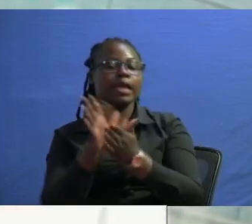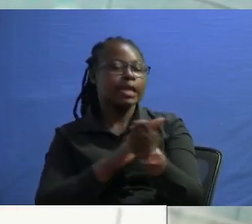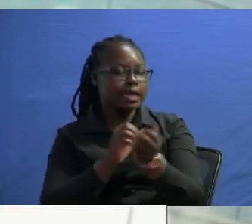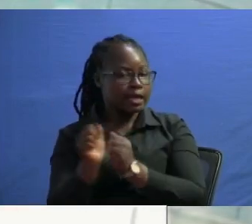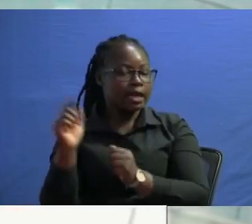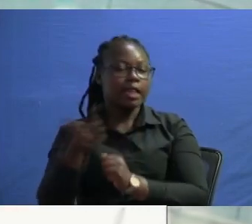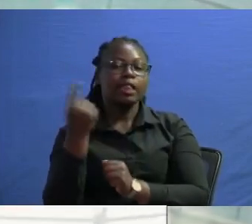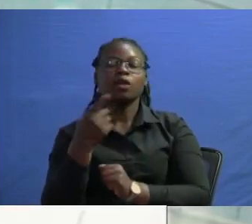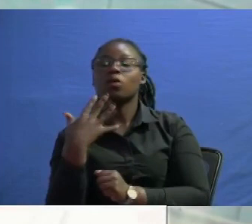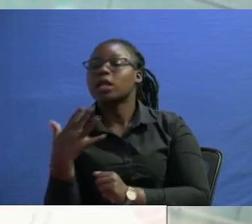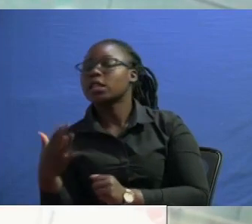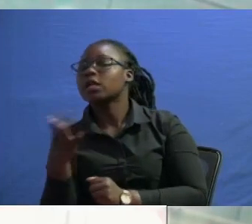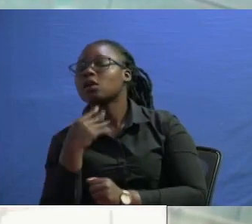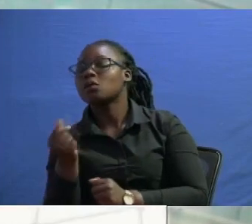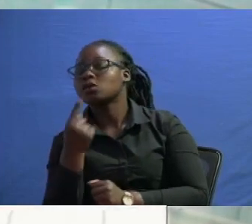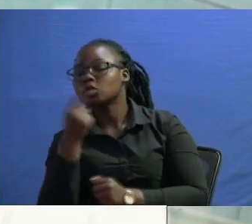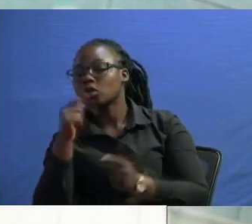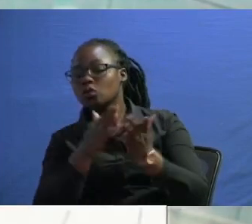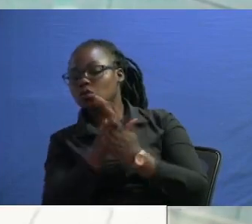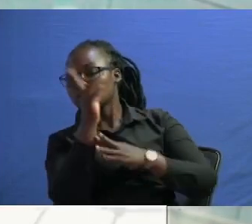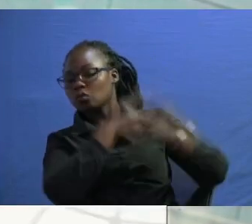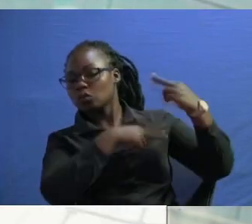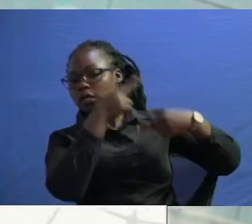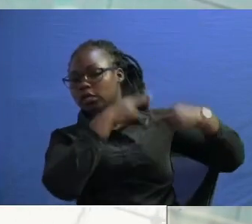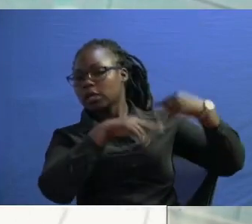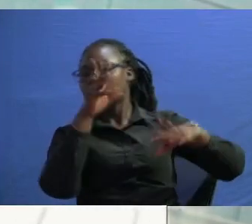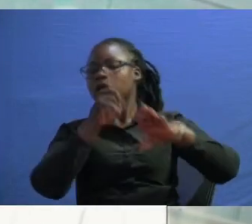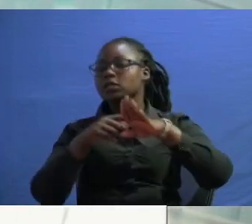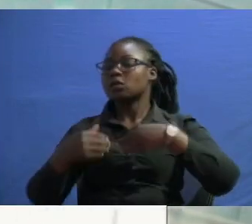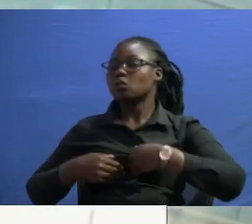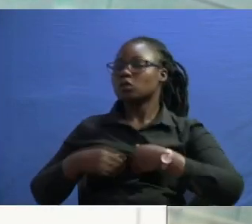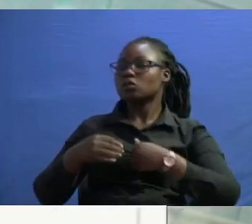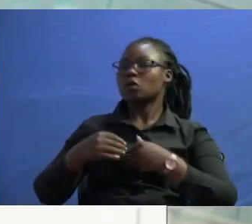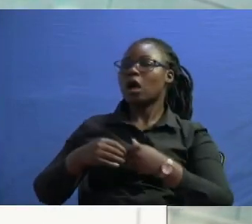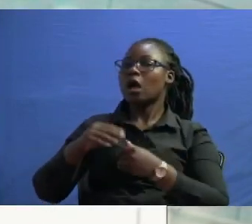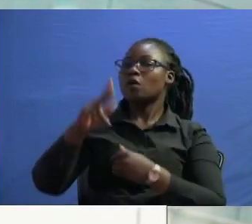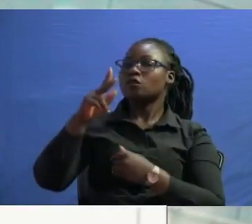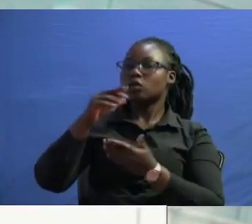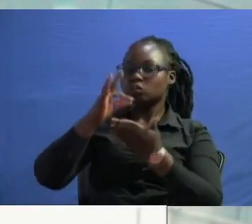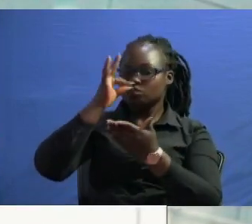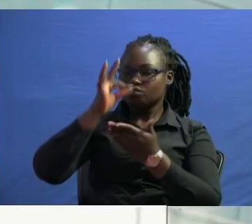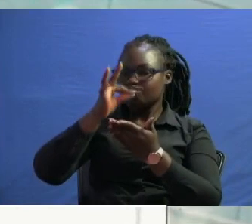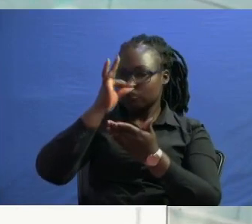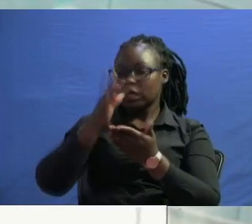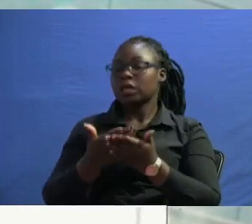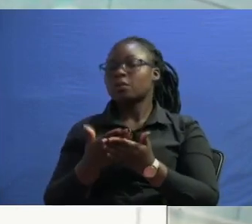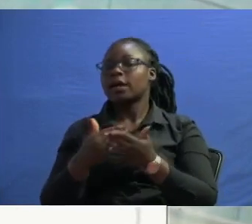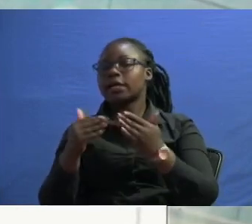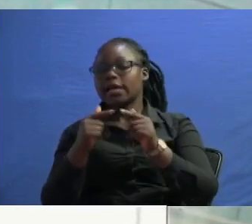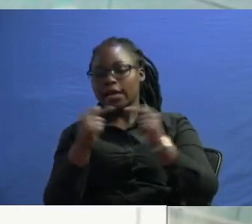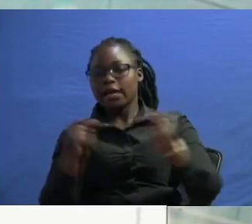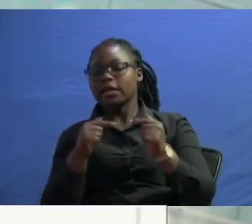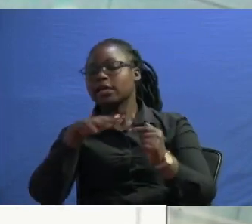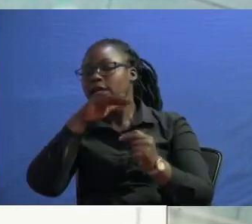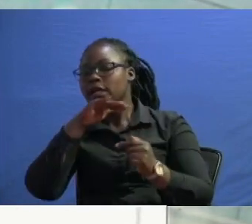and i need to take you through the history lane when we had kibaki going for his second time again israeli you know what happened